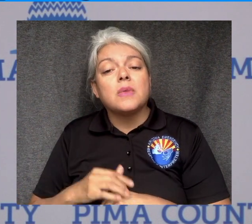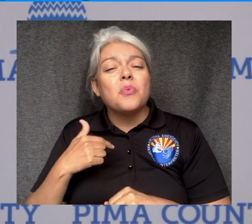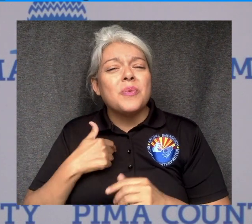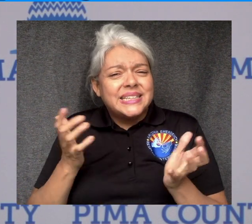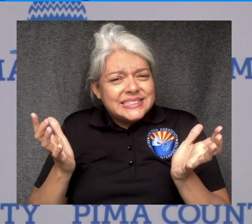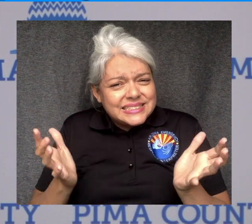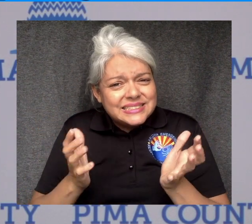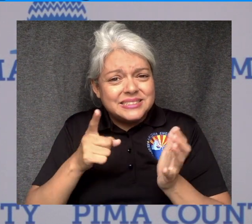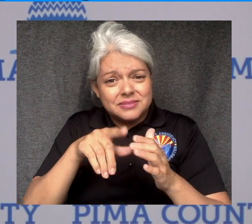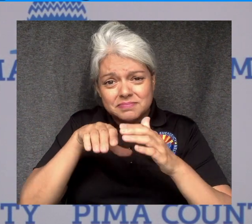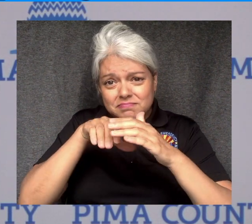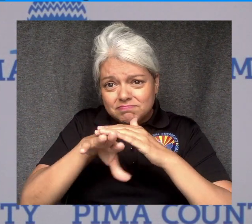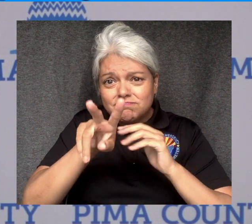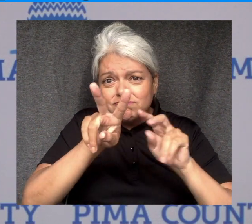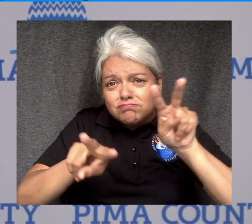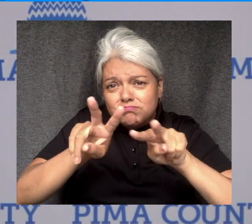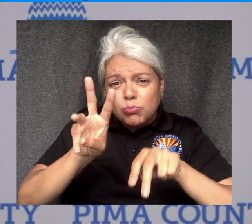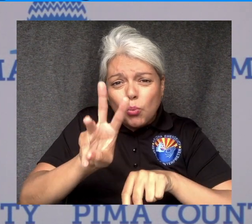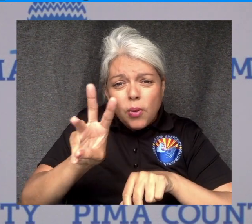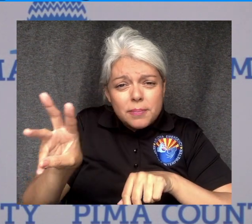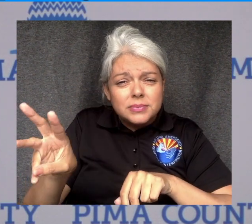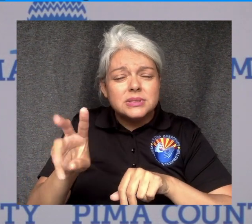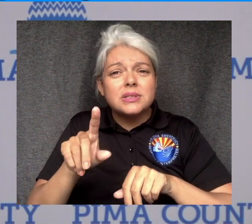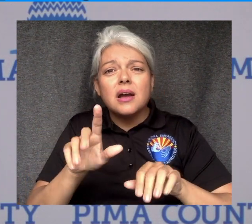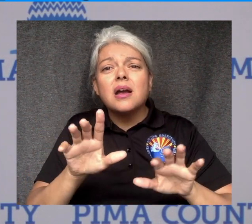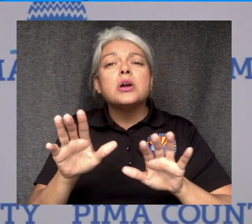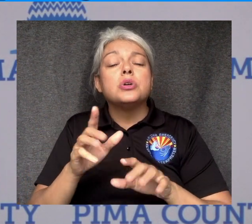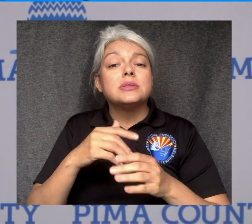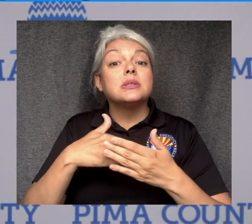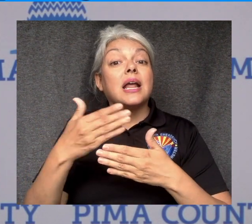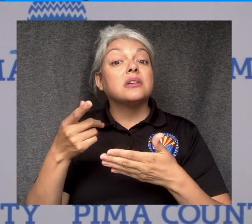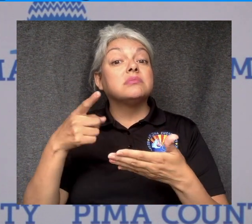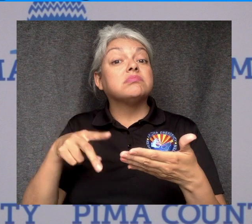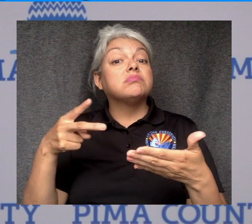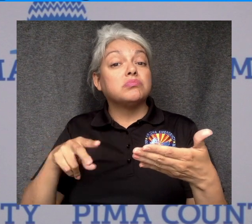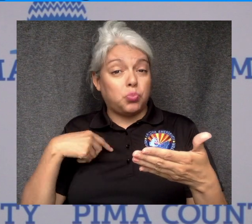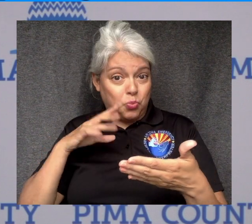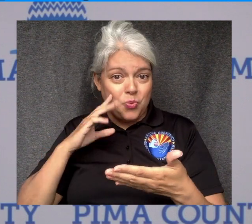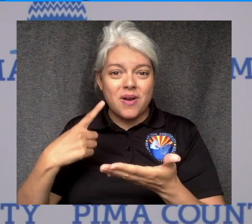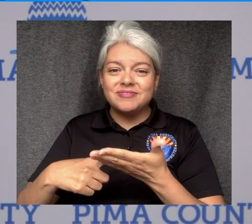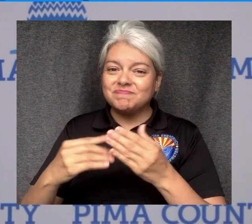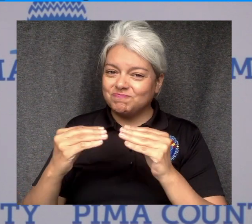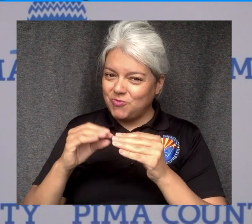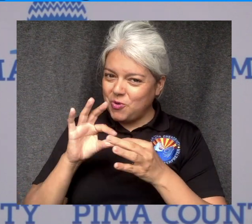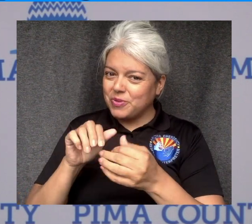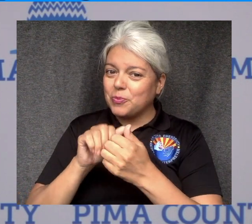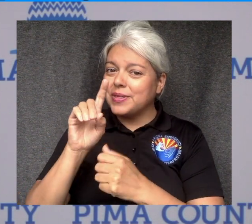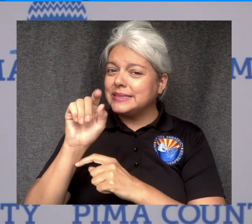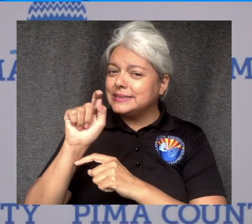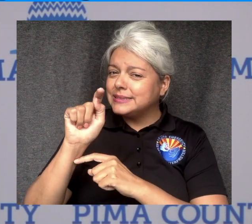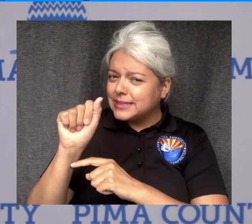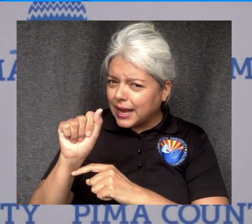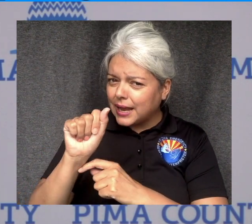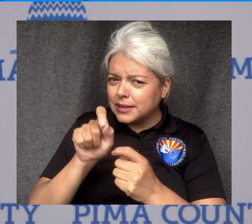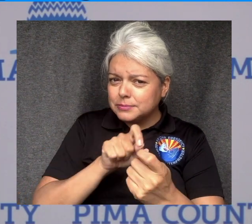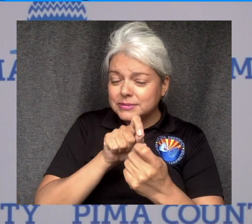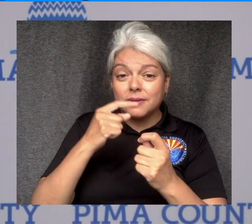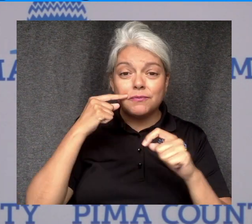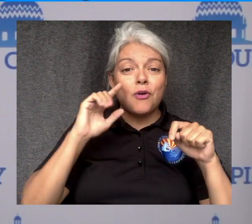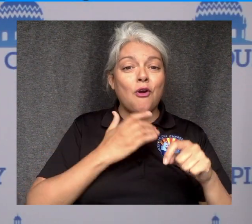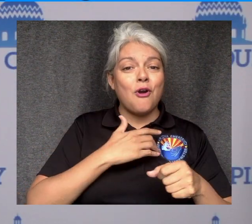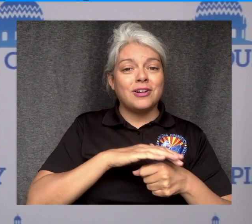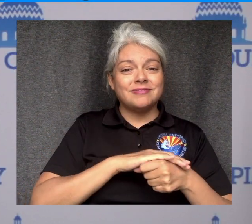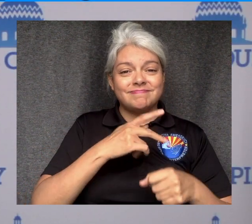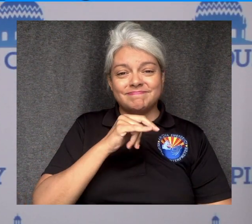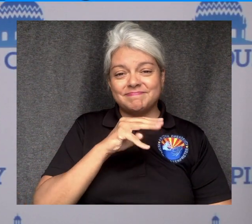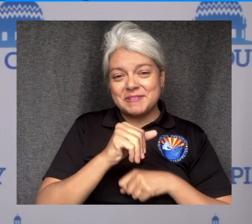this website, get familiar with it, and over the next few weeks, we will be talking more about data specific to Pima County.